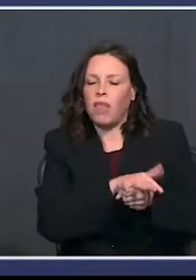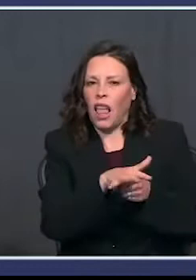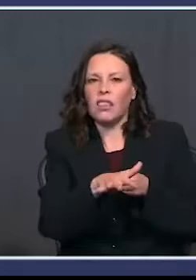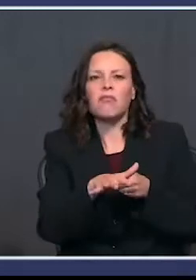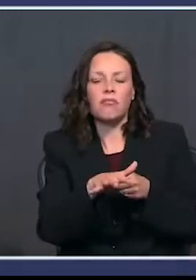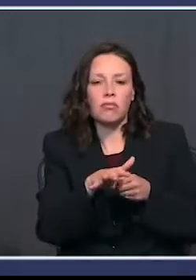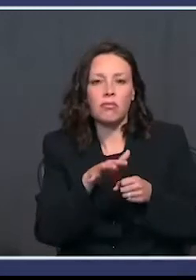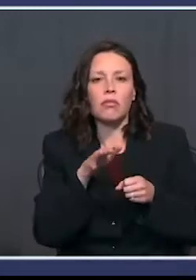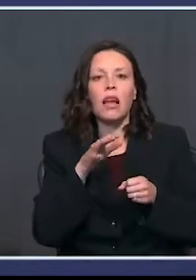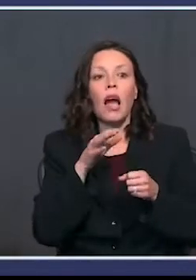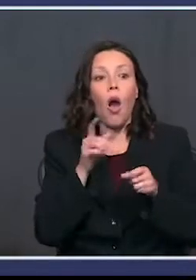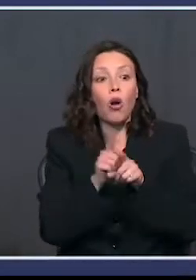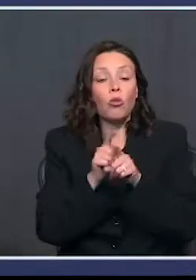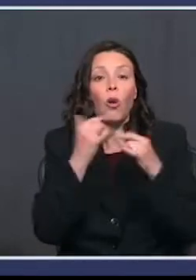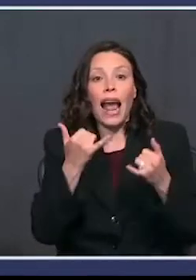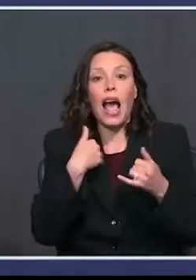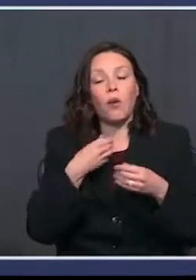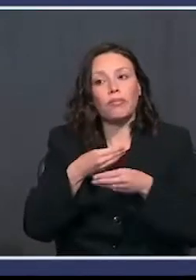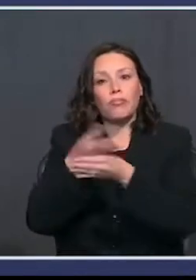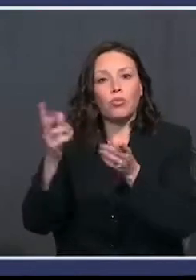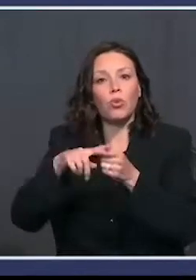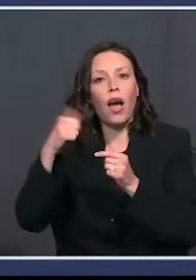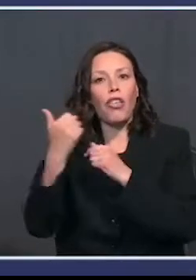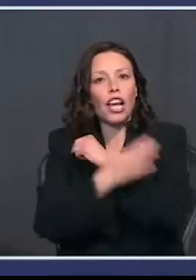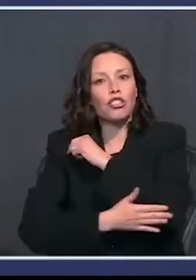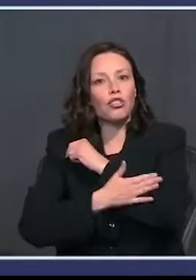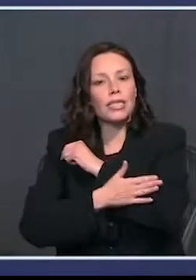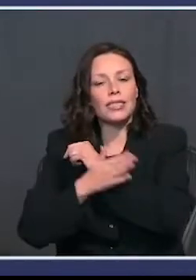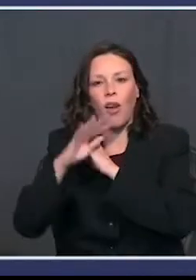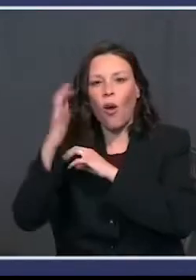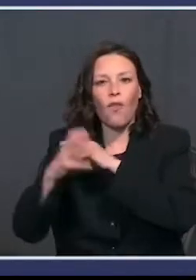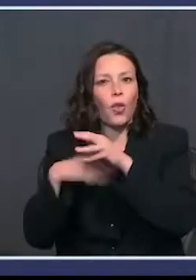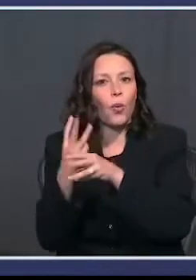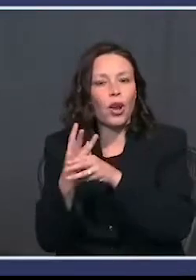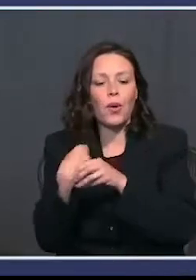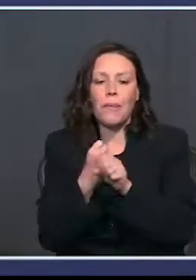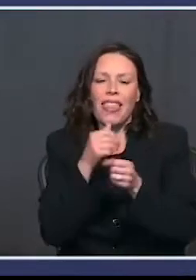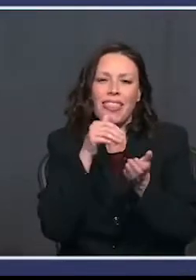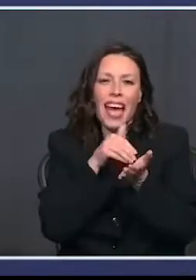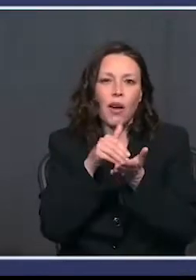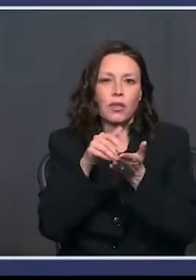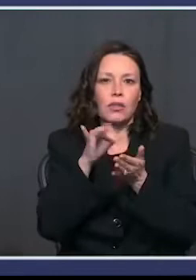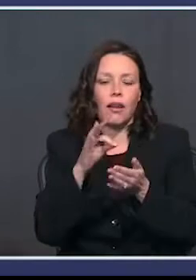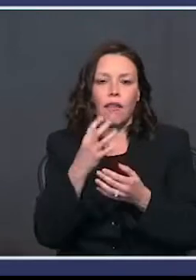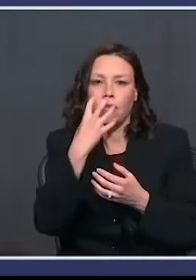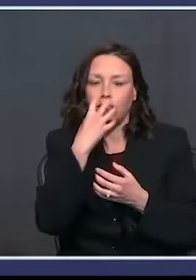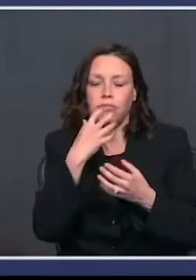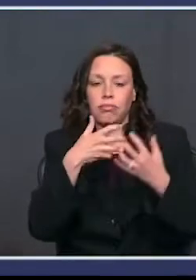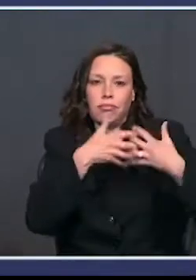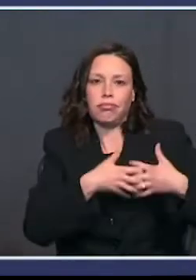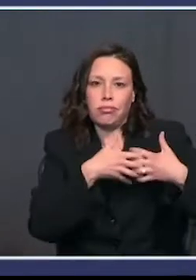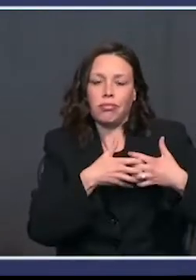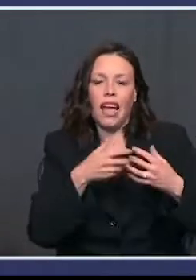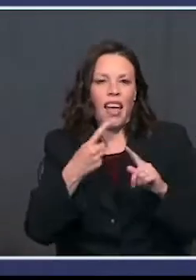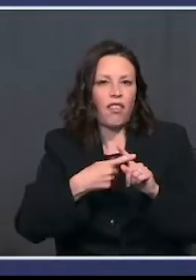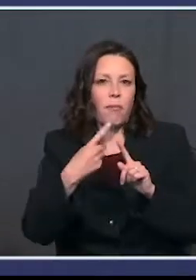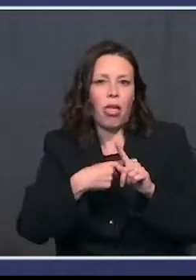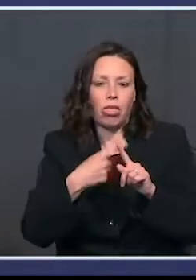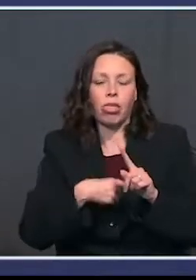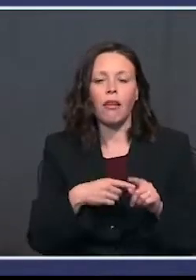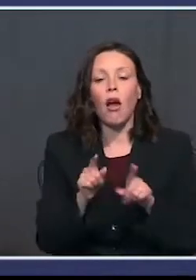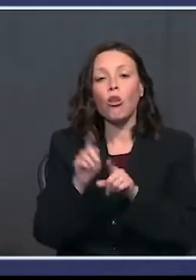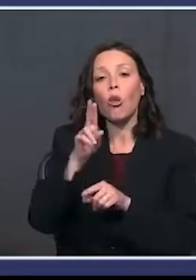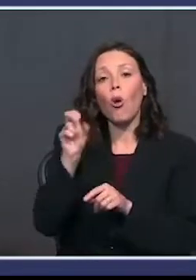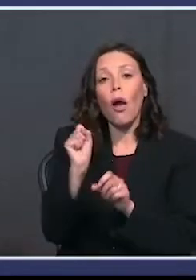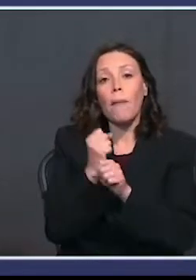But we're sending them to countries all over the world. We're making thousands and thousands of ventilators a month. The United States has also created